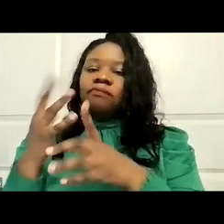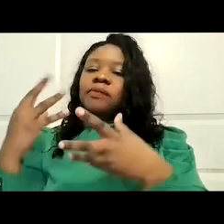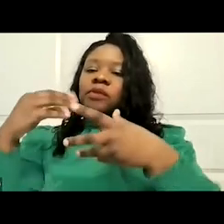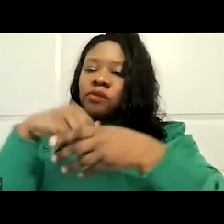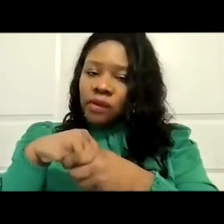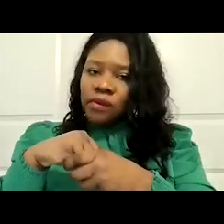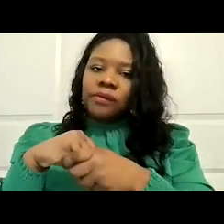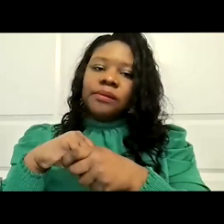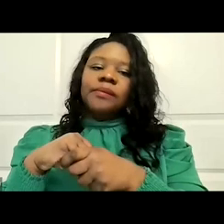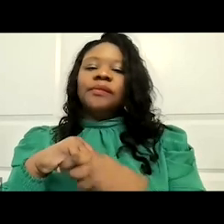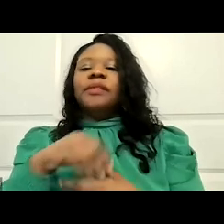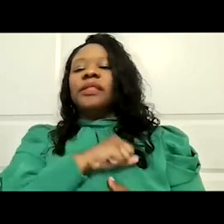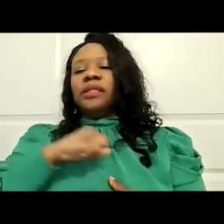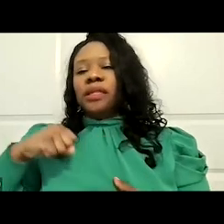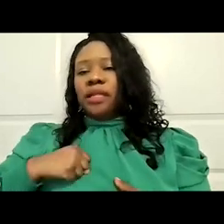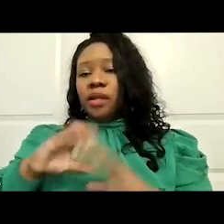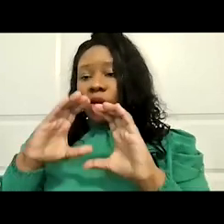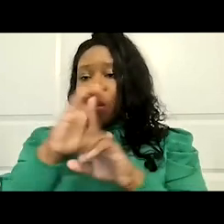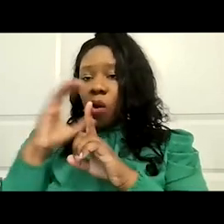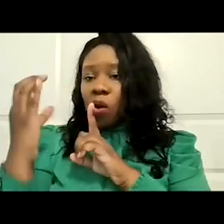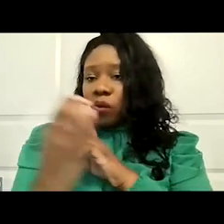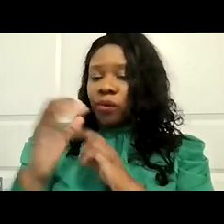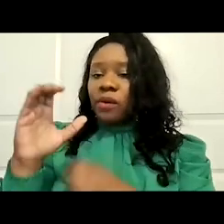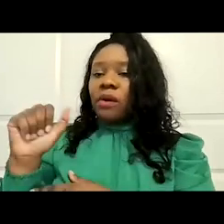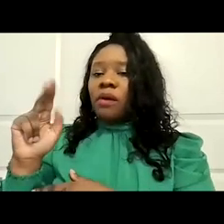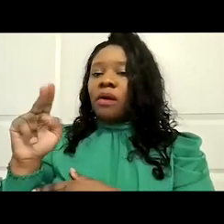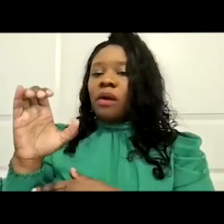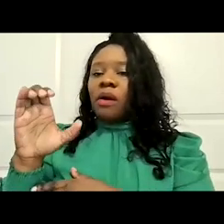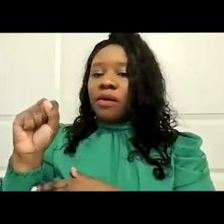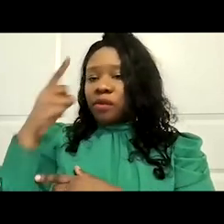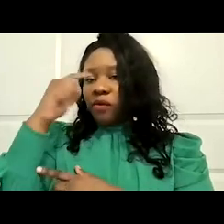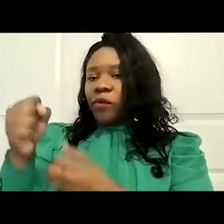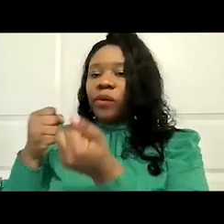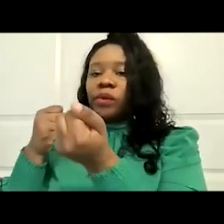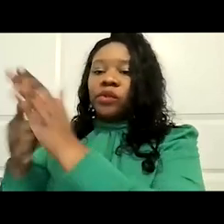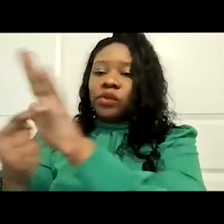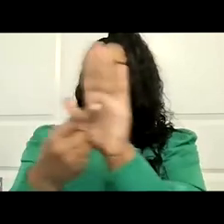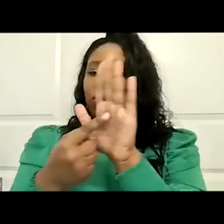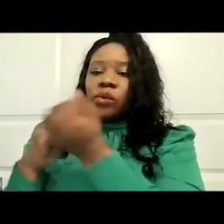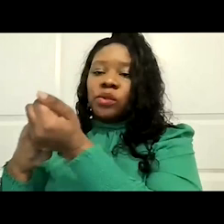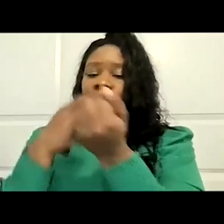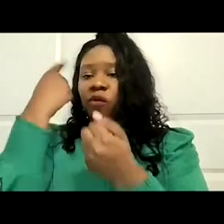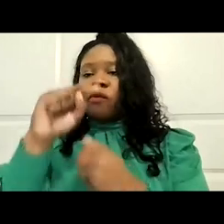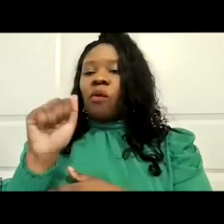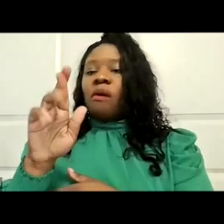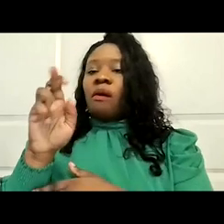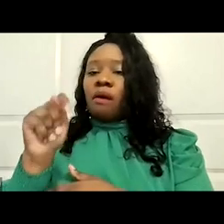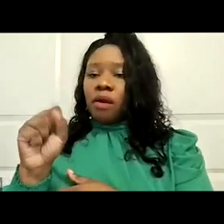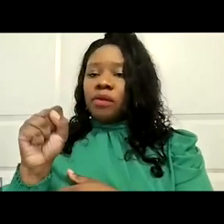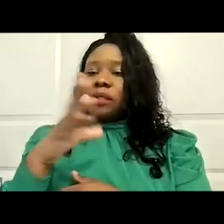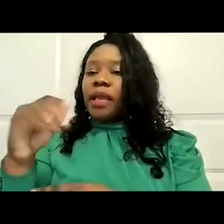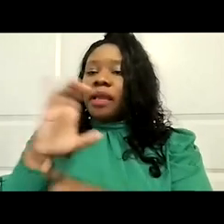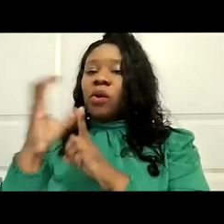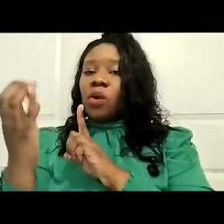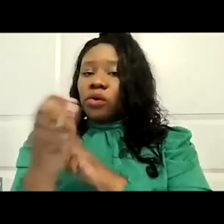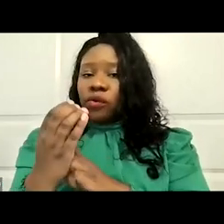Cultural Caucus, to show their support. For all for arts and culture. Josh is going to be up